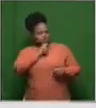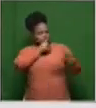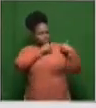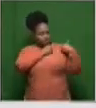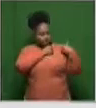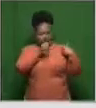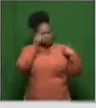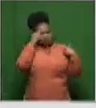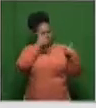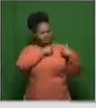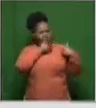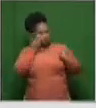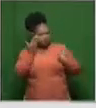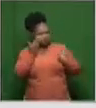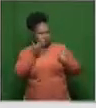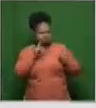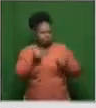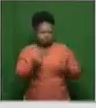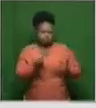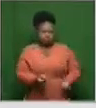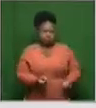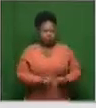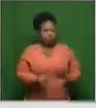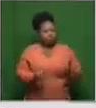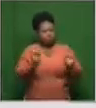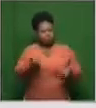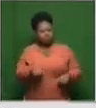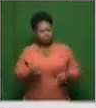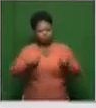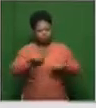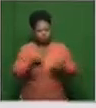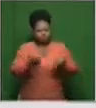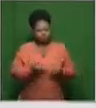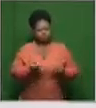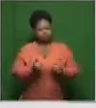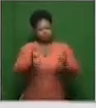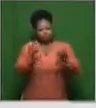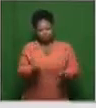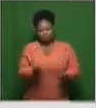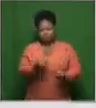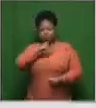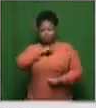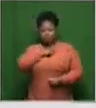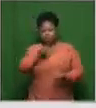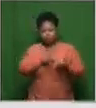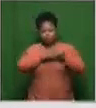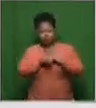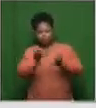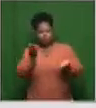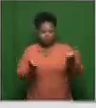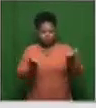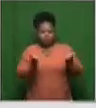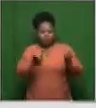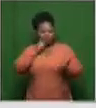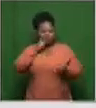safe, we would not introduce it. But we are pushing this rapidly because of this trying to weigh up the